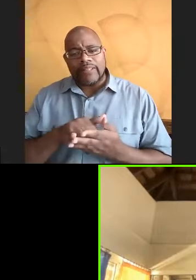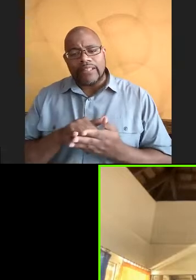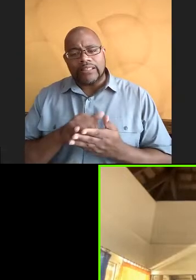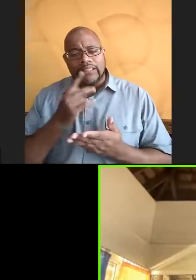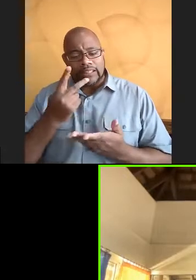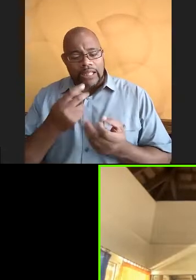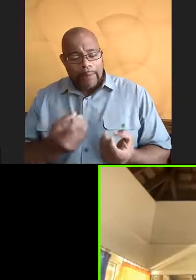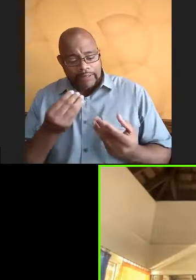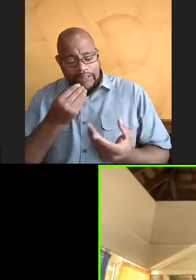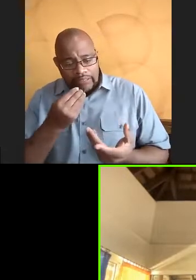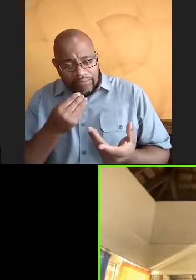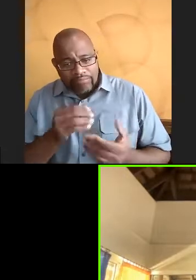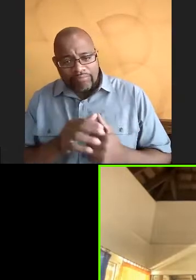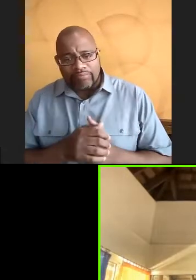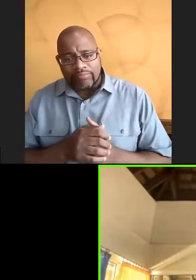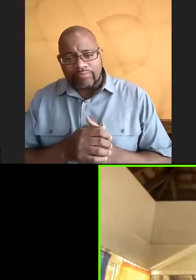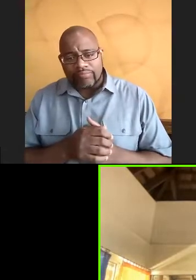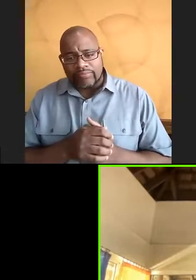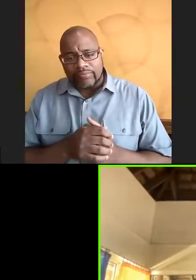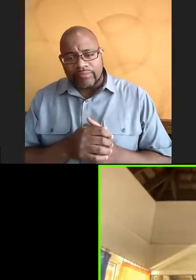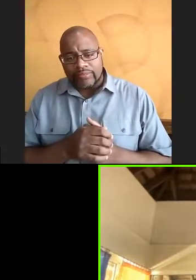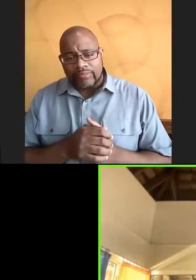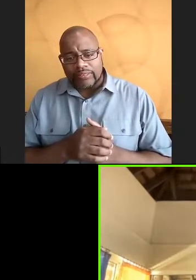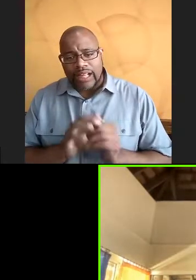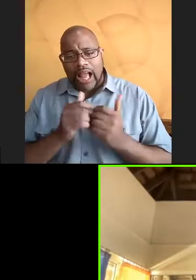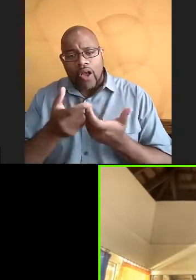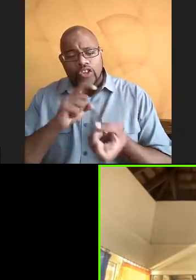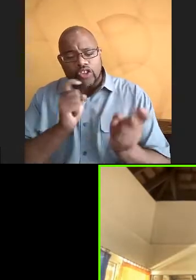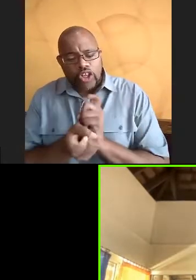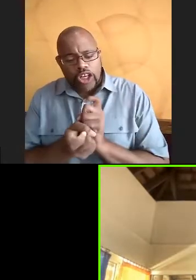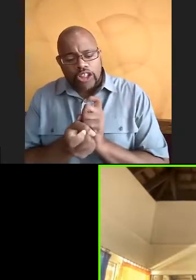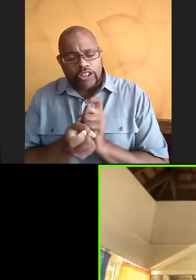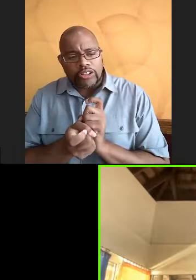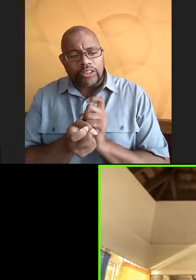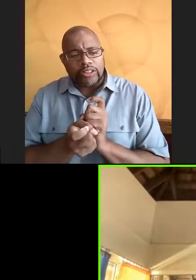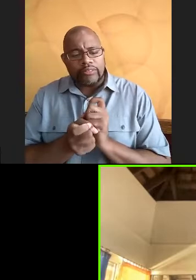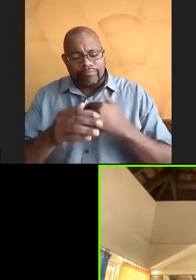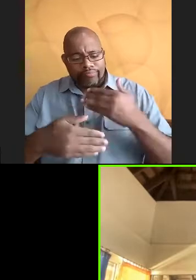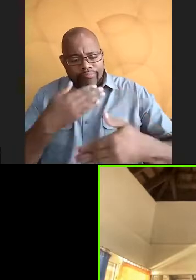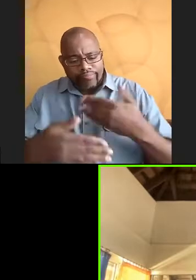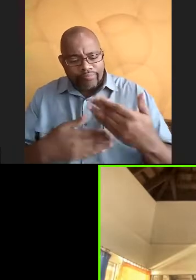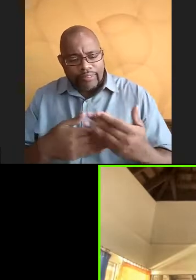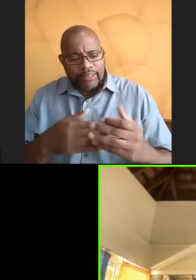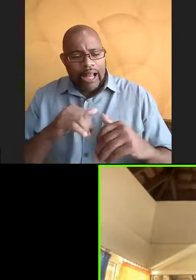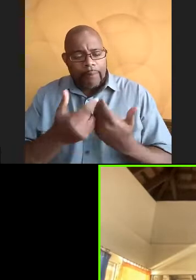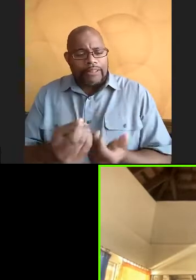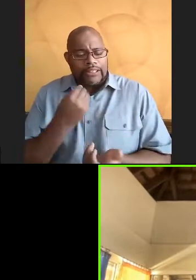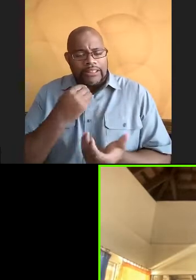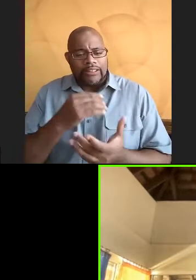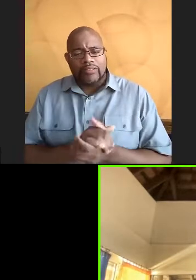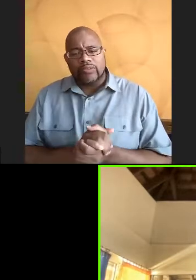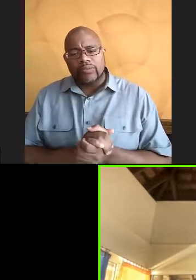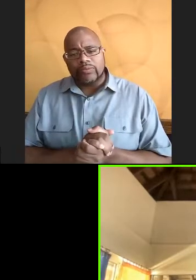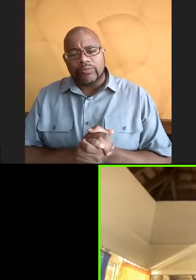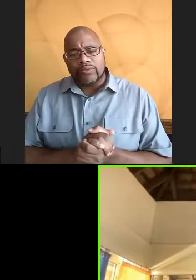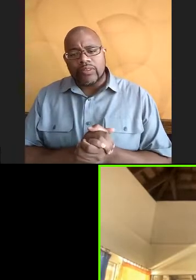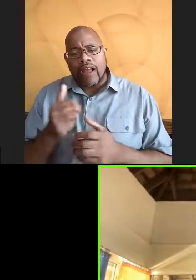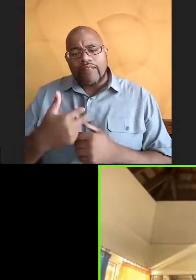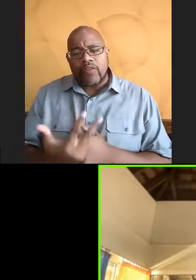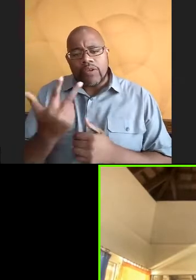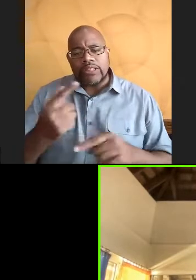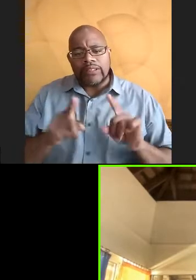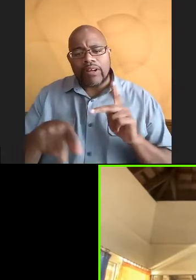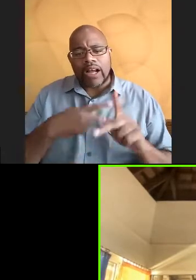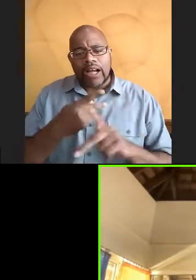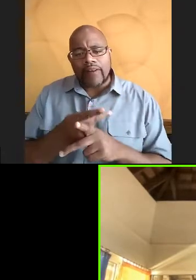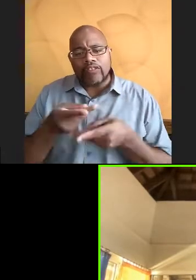different textures of herbivory, how does that change the rate classification in halimita? So we have three different types